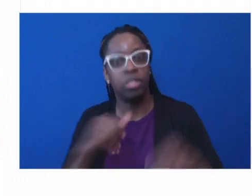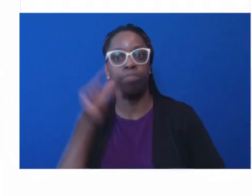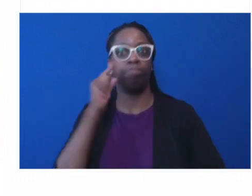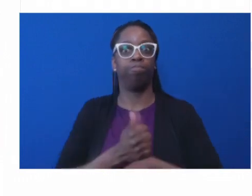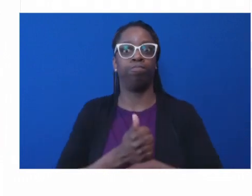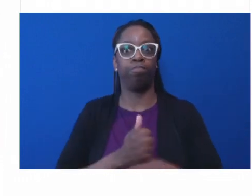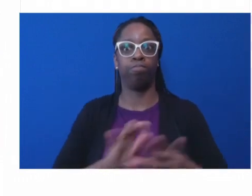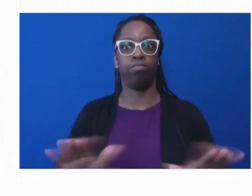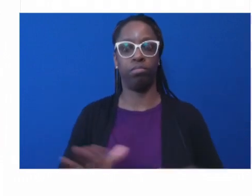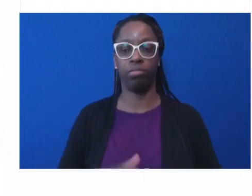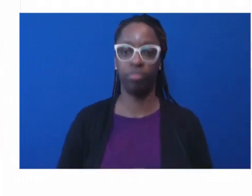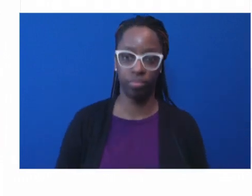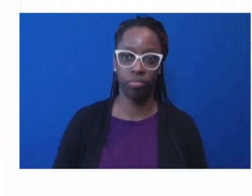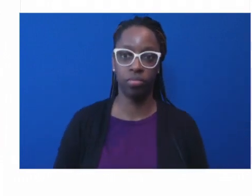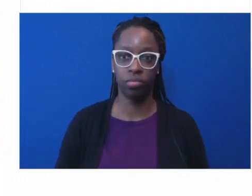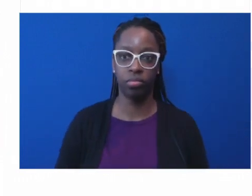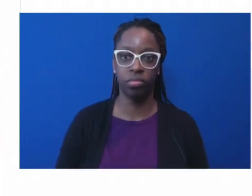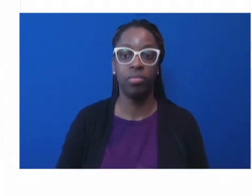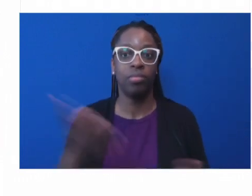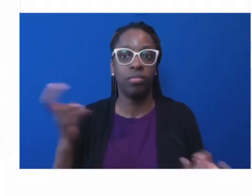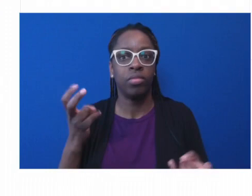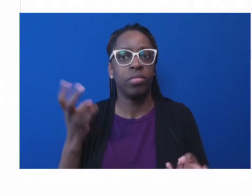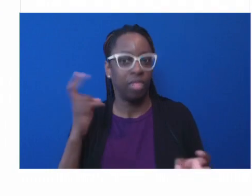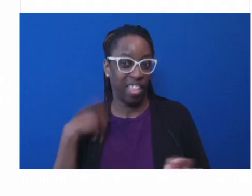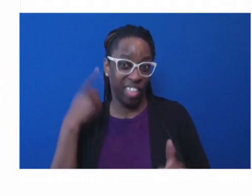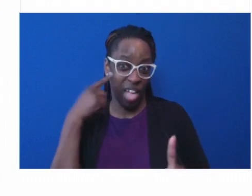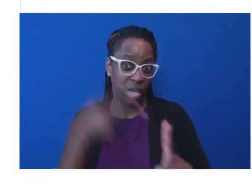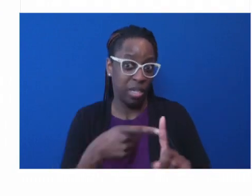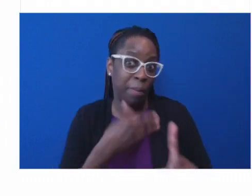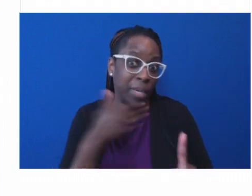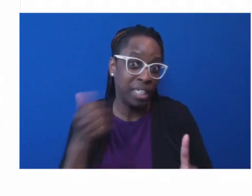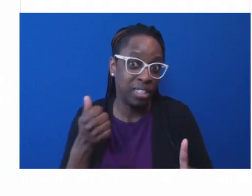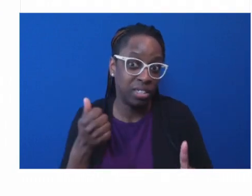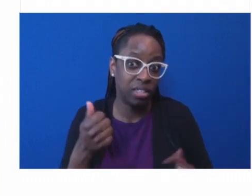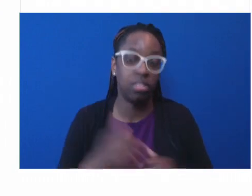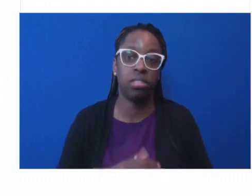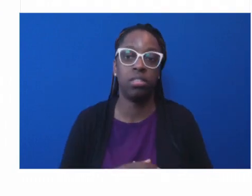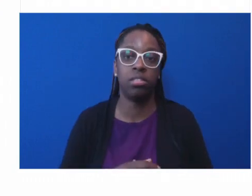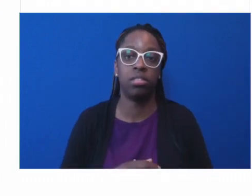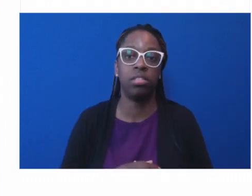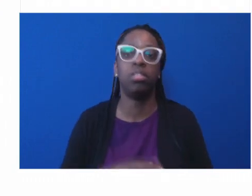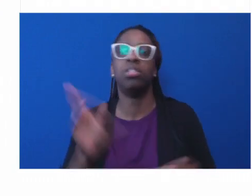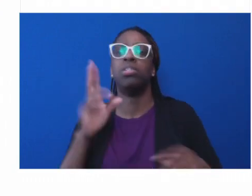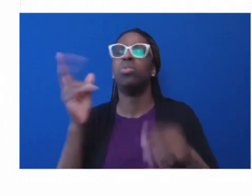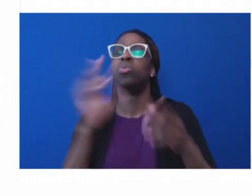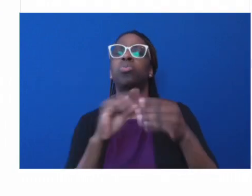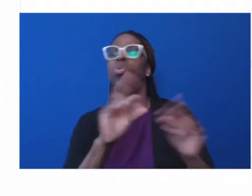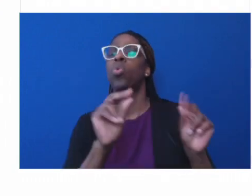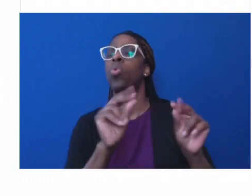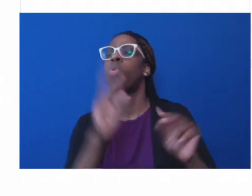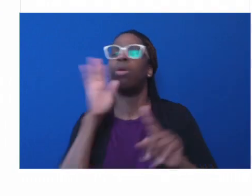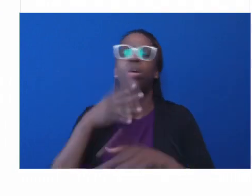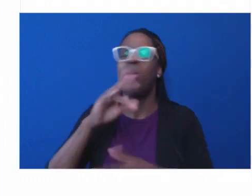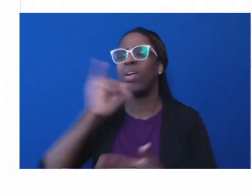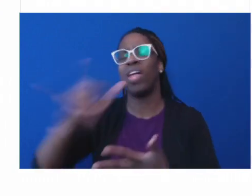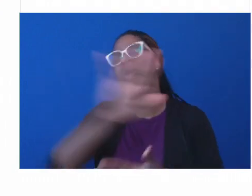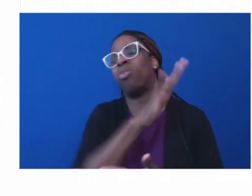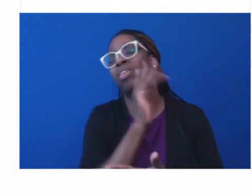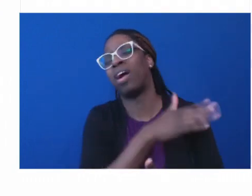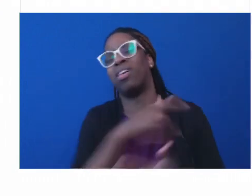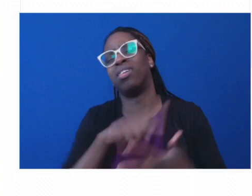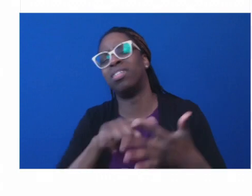that I can only work on this. And that's why I am forced to say, here's what I can work on. I can't work on what's important to you.